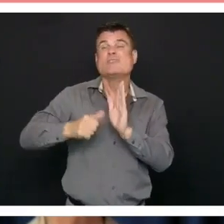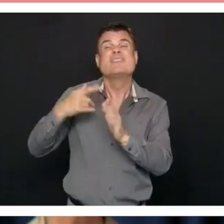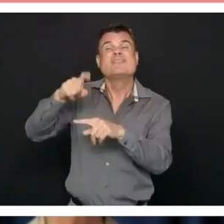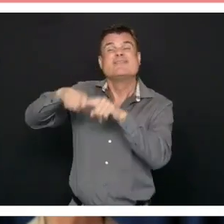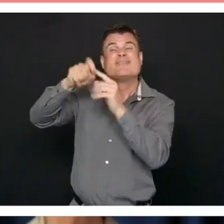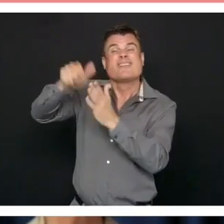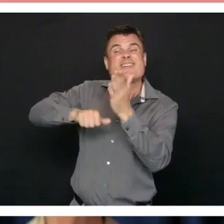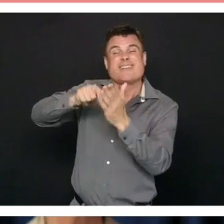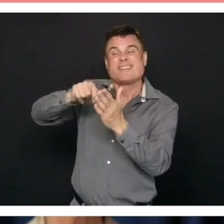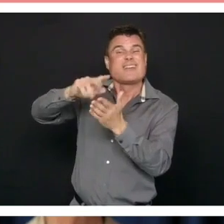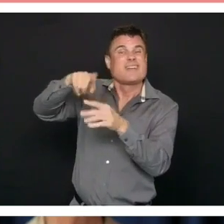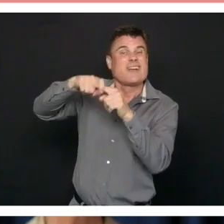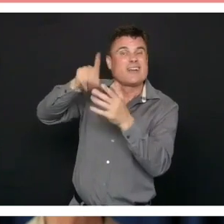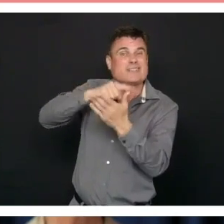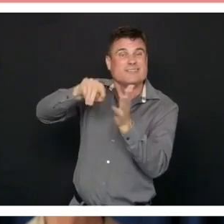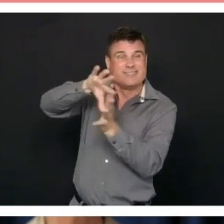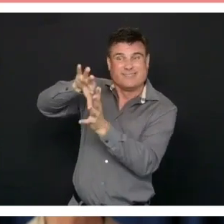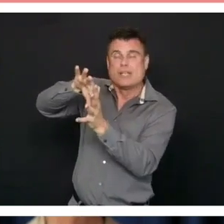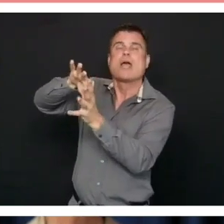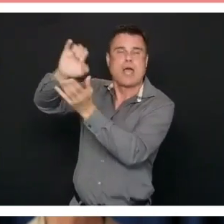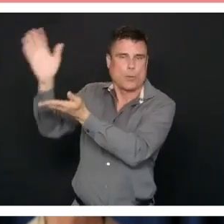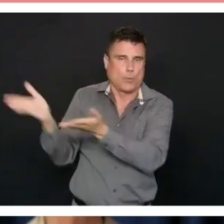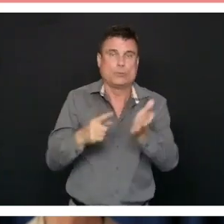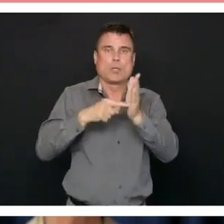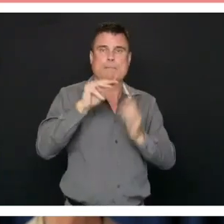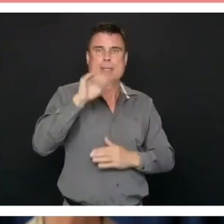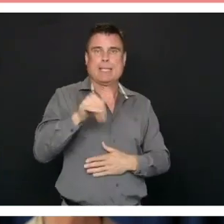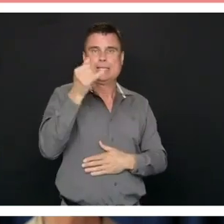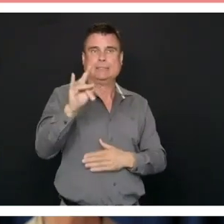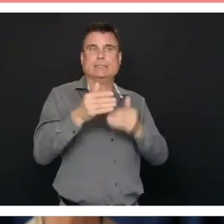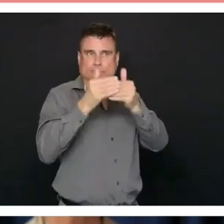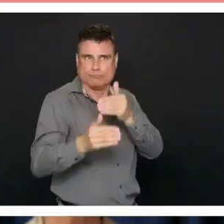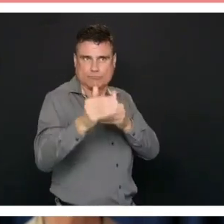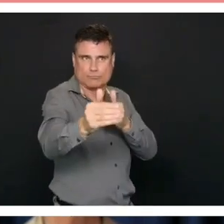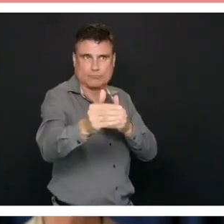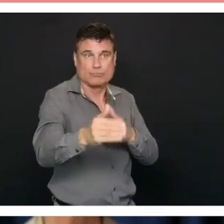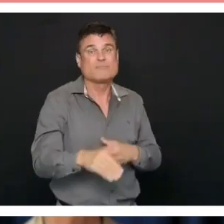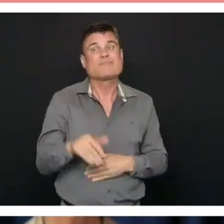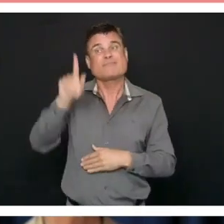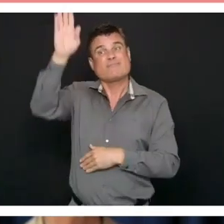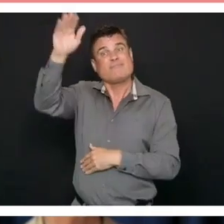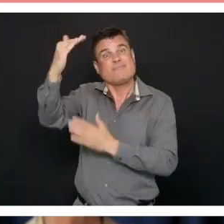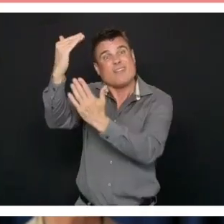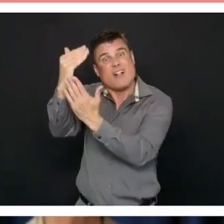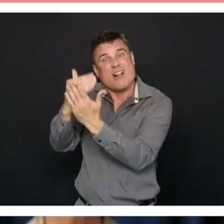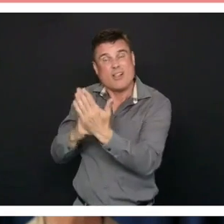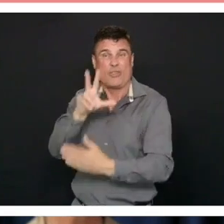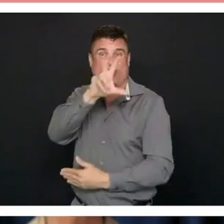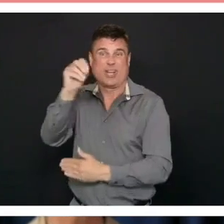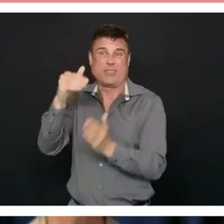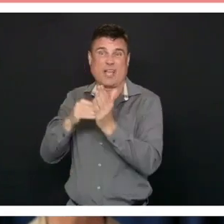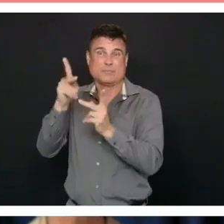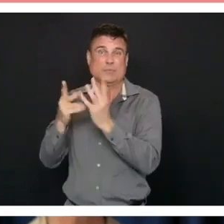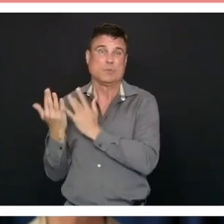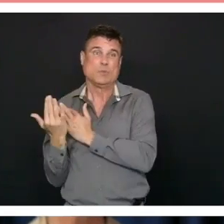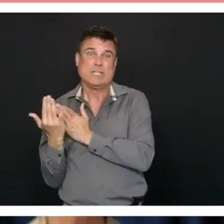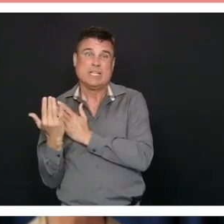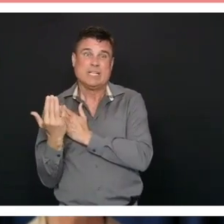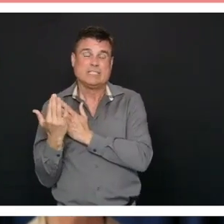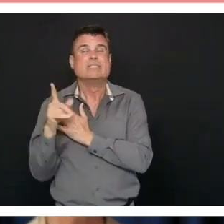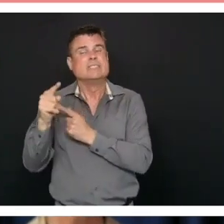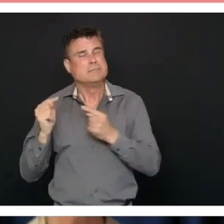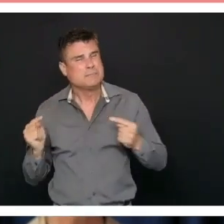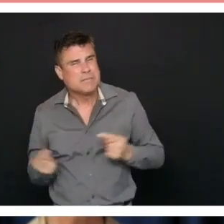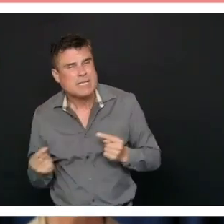to endure pain and other suffering as we've worked together to address COVID-19. But because of those sacrifices,